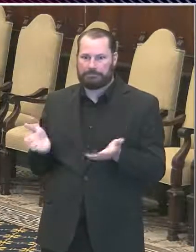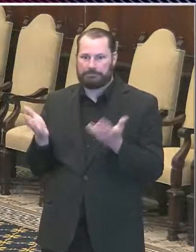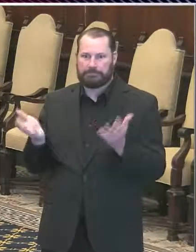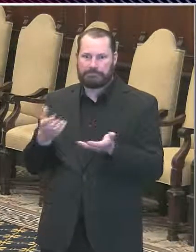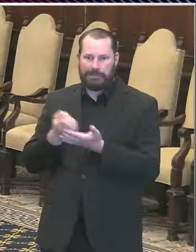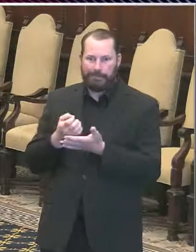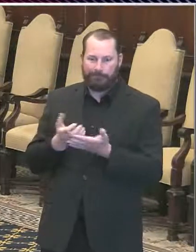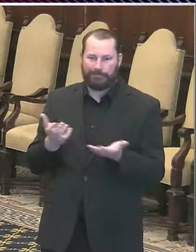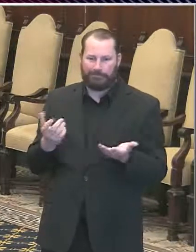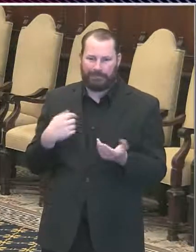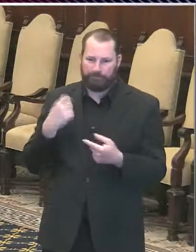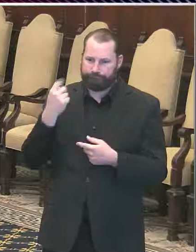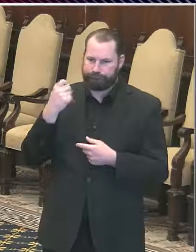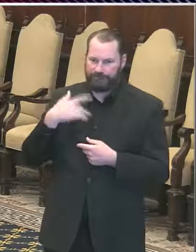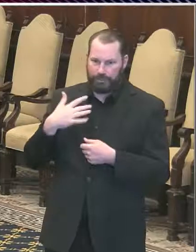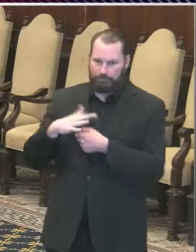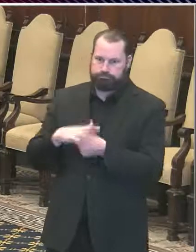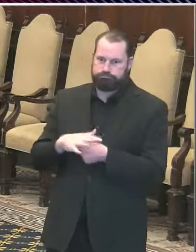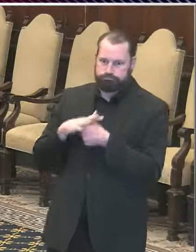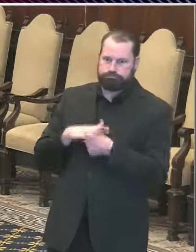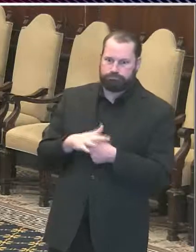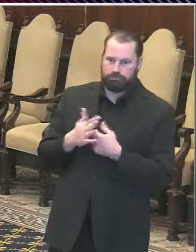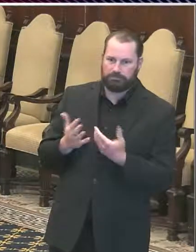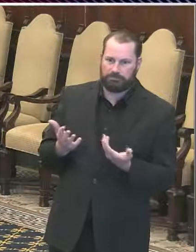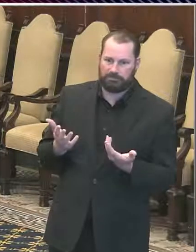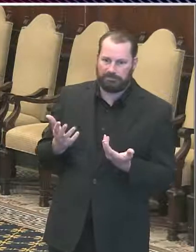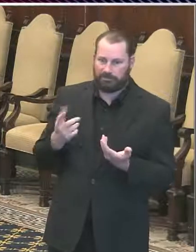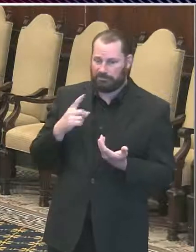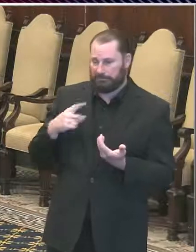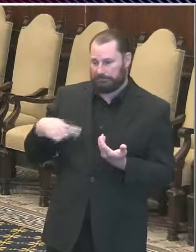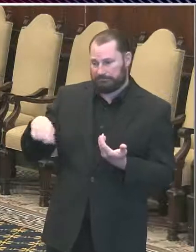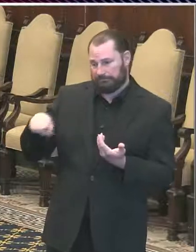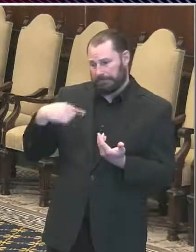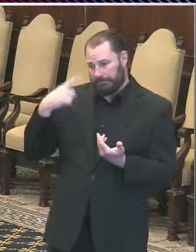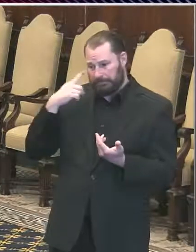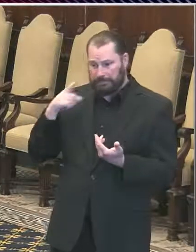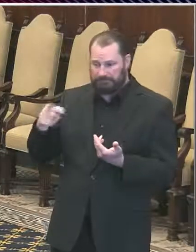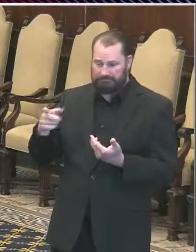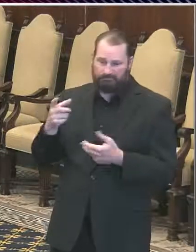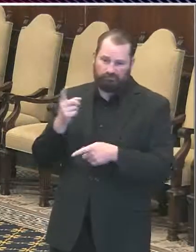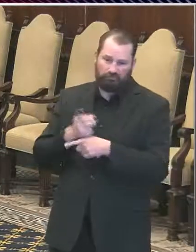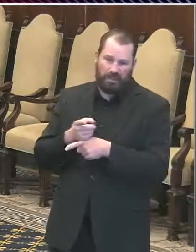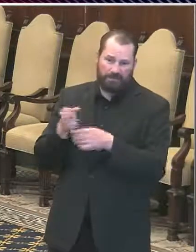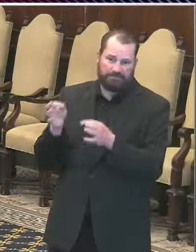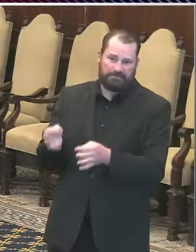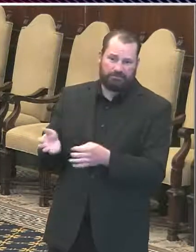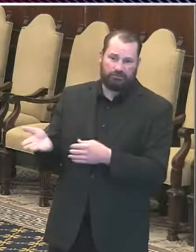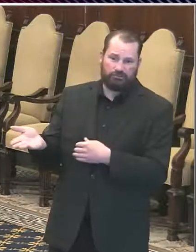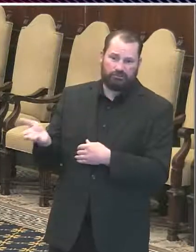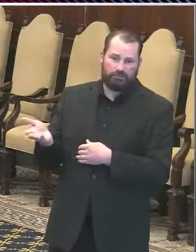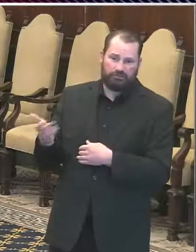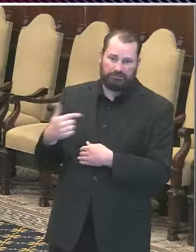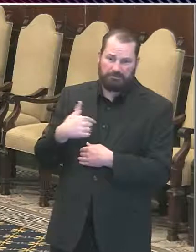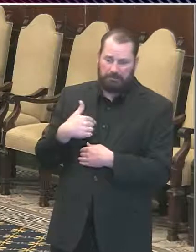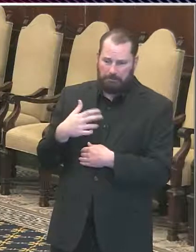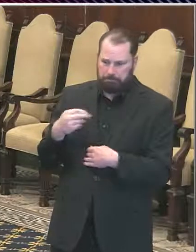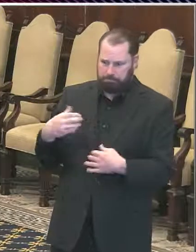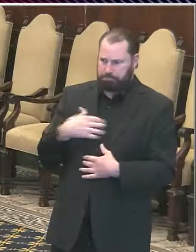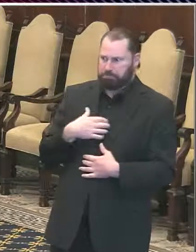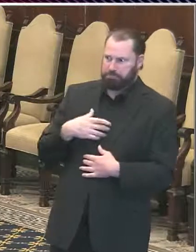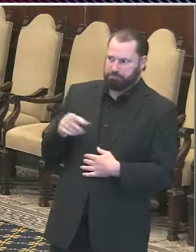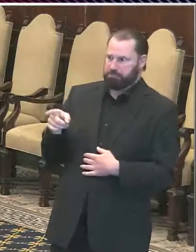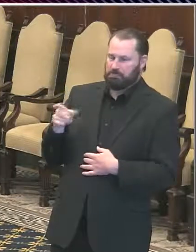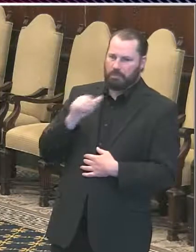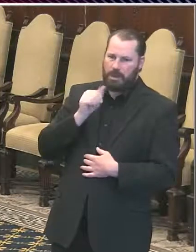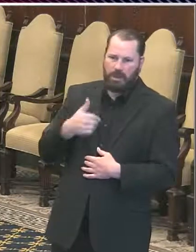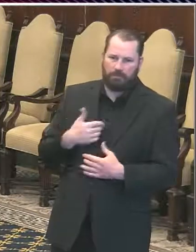decisions I believe that he thinks are right for his state. I have no necessary complaint about him but we